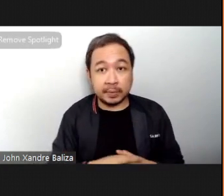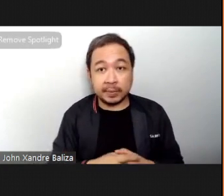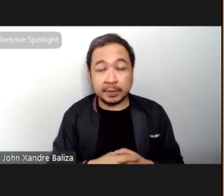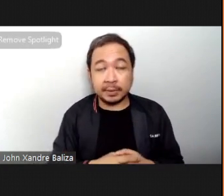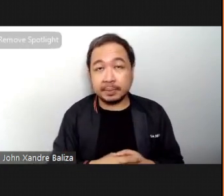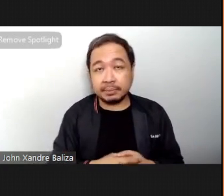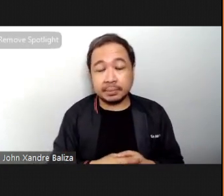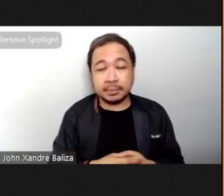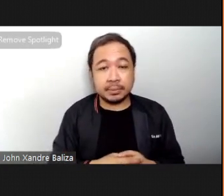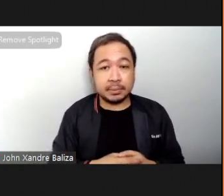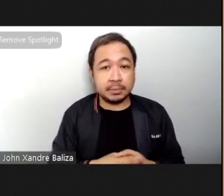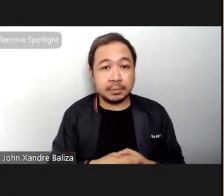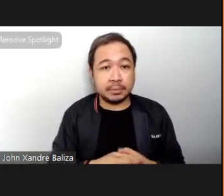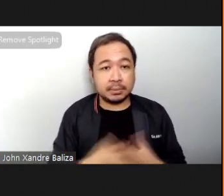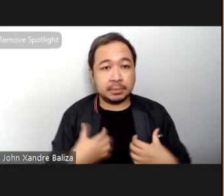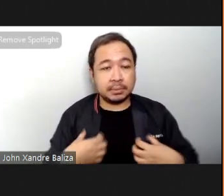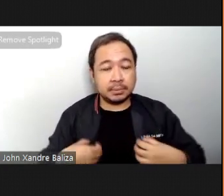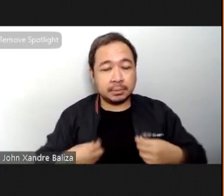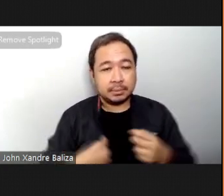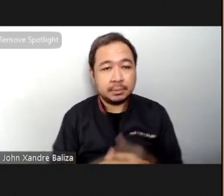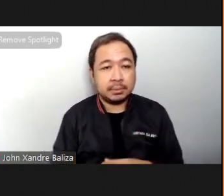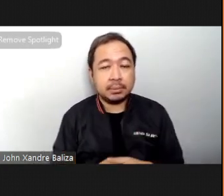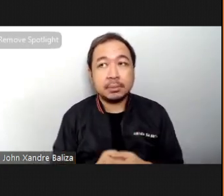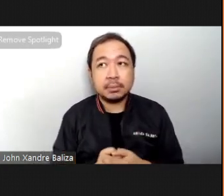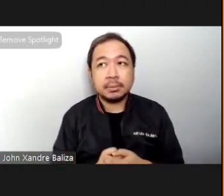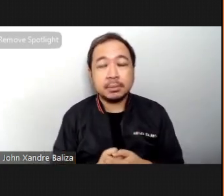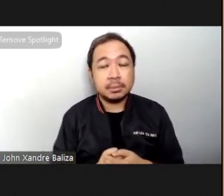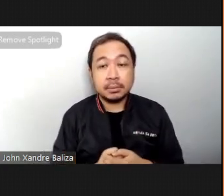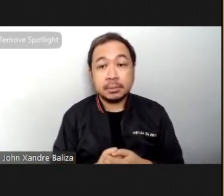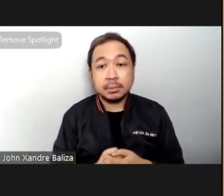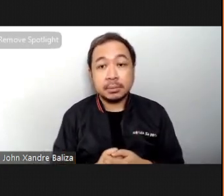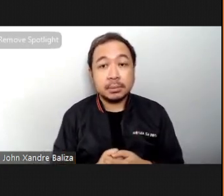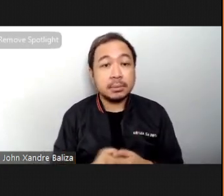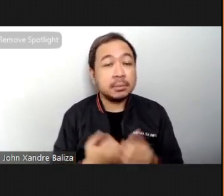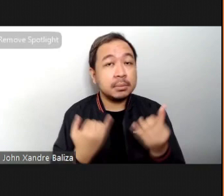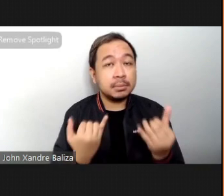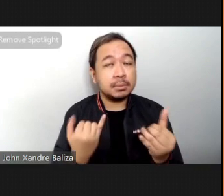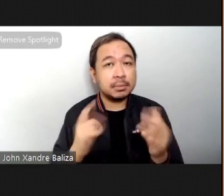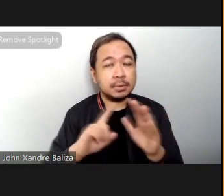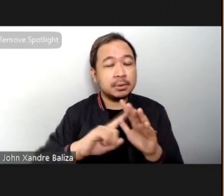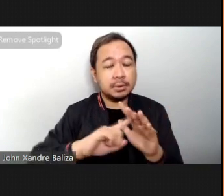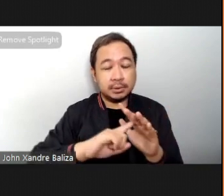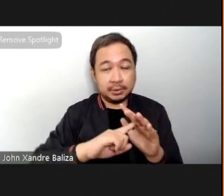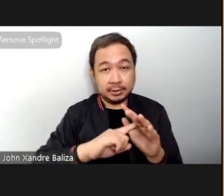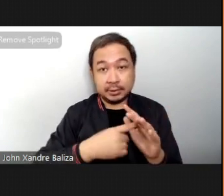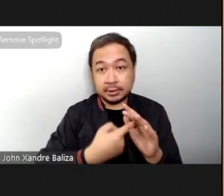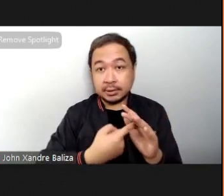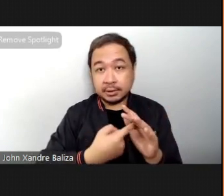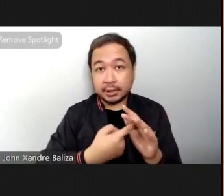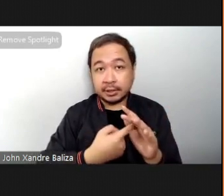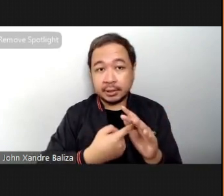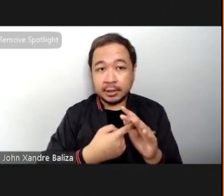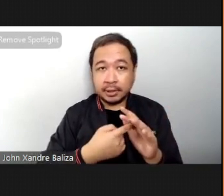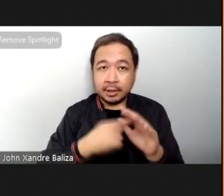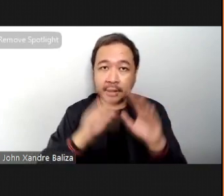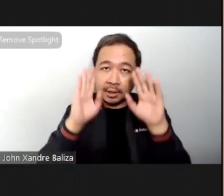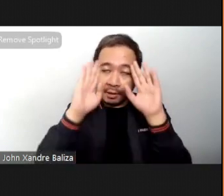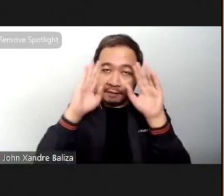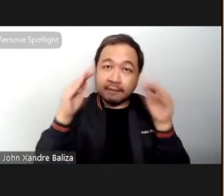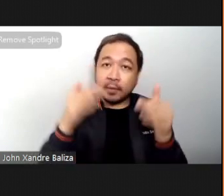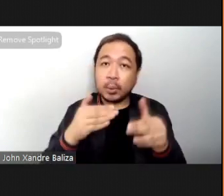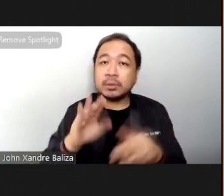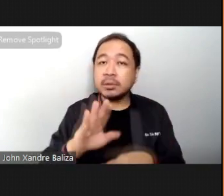we can start by just focusing on your breathing